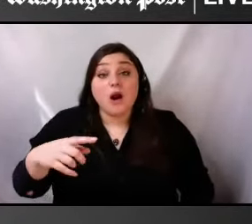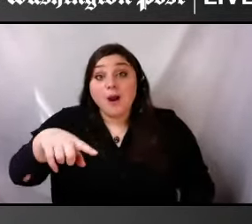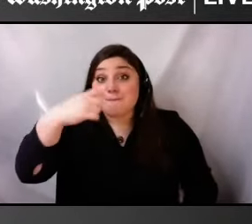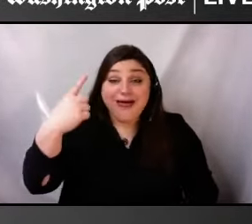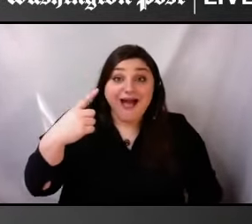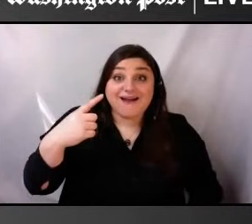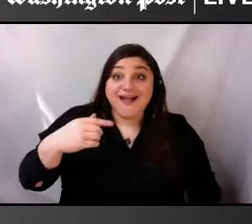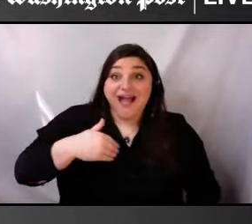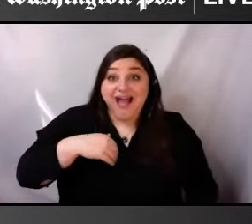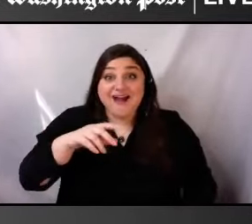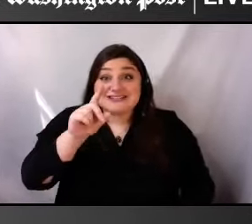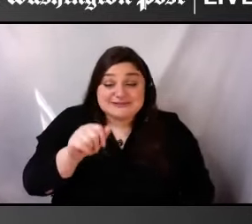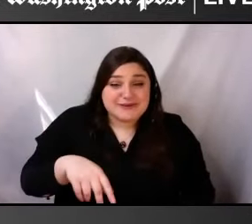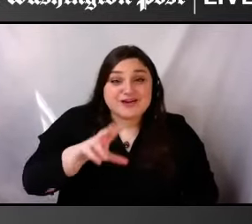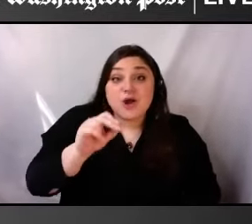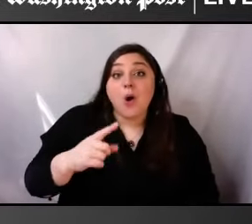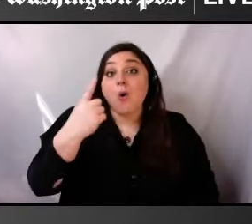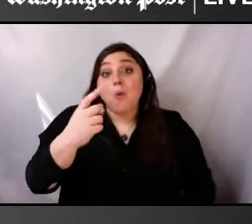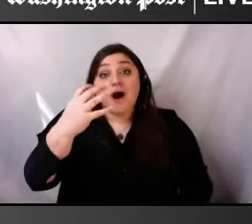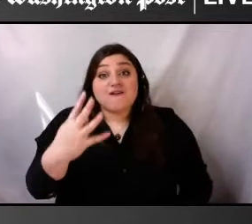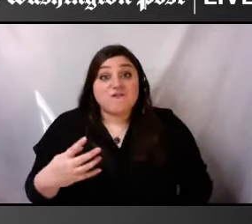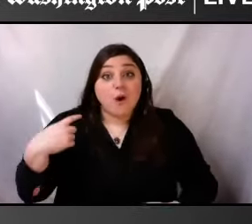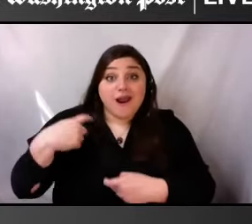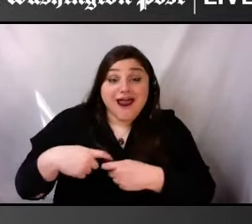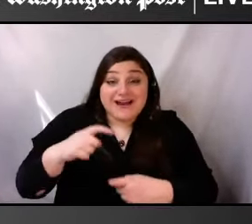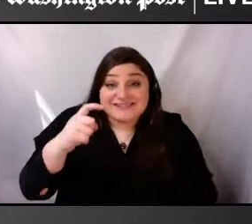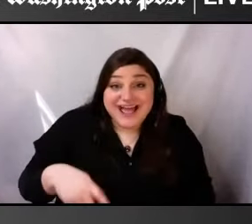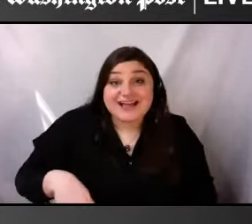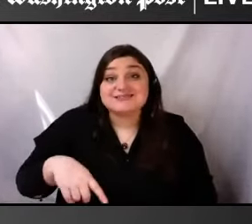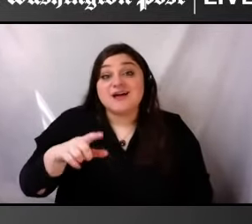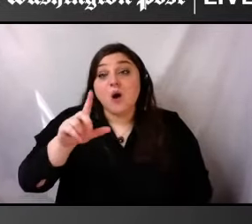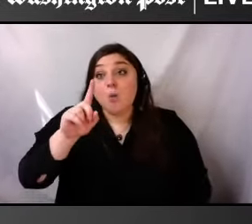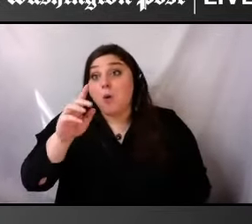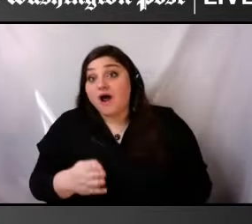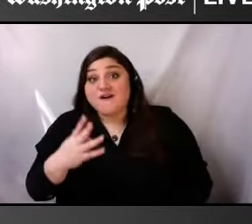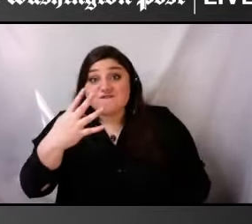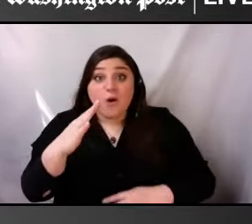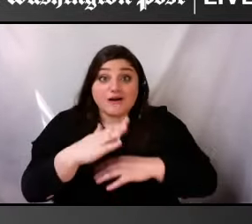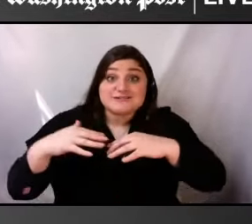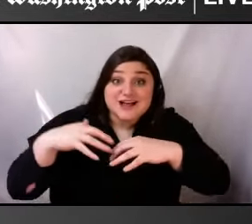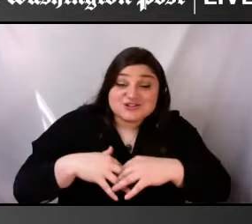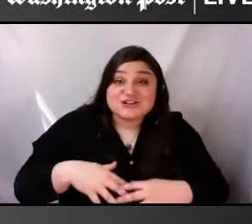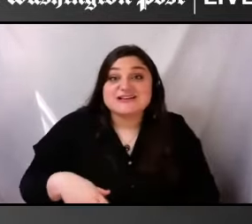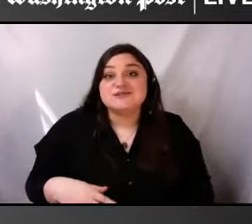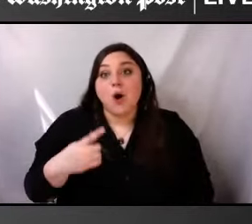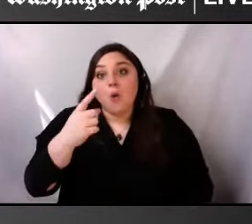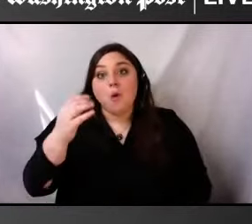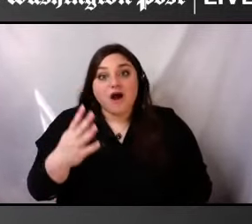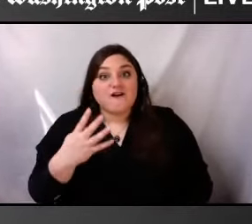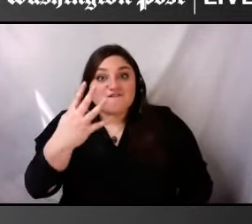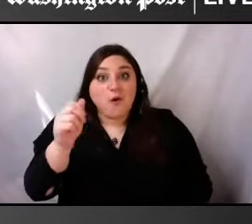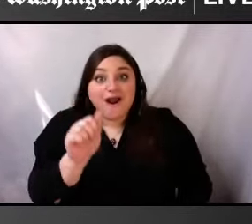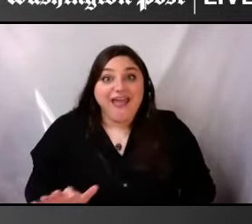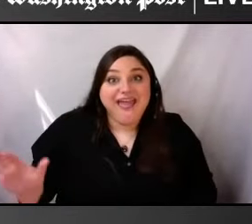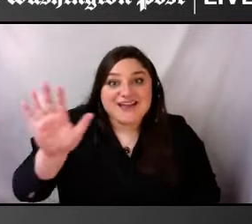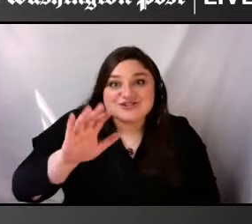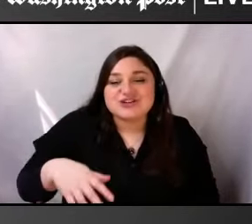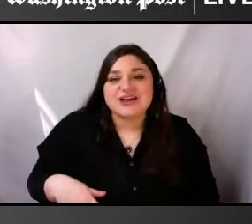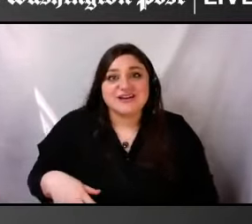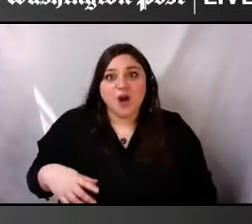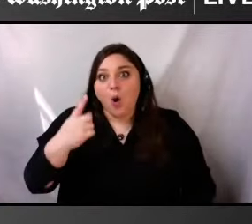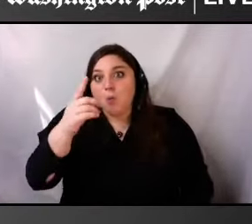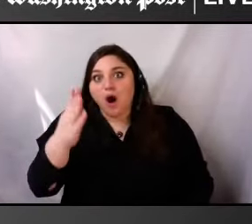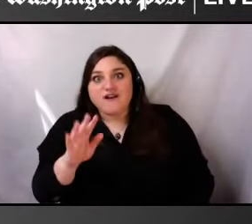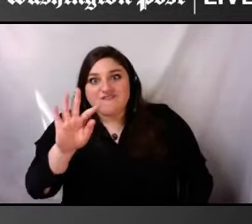One in six Latinx adults have disabilities. One in 10 Asian adults have disabilities. And the list goes on when we